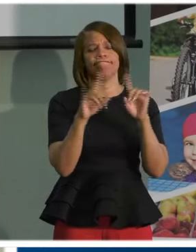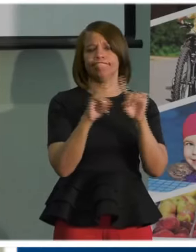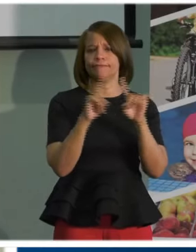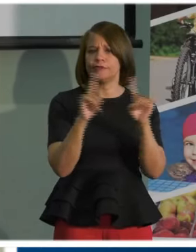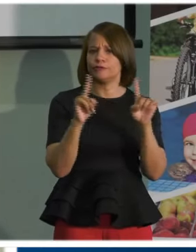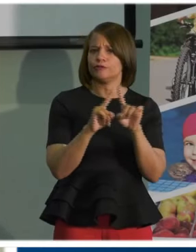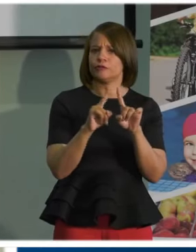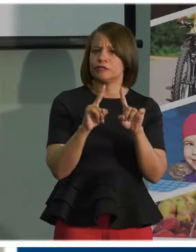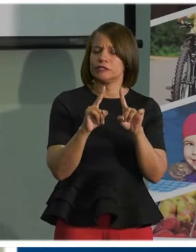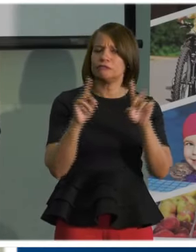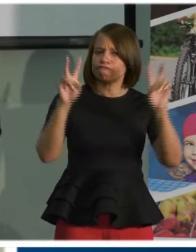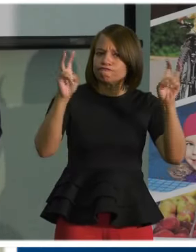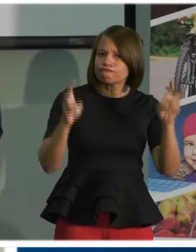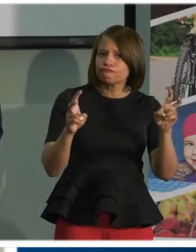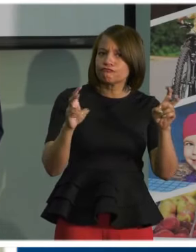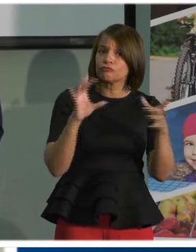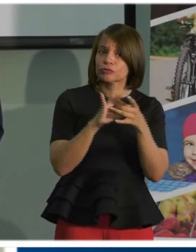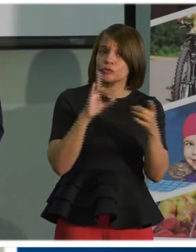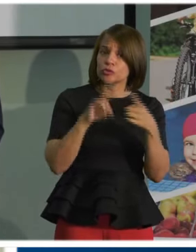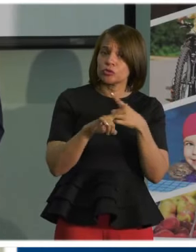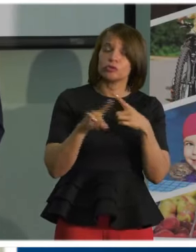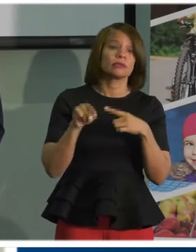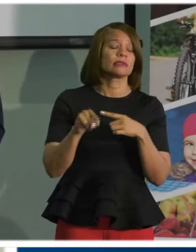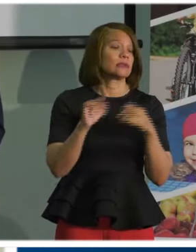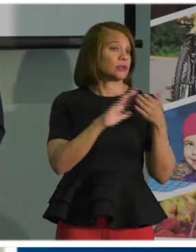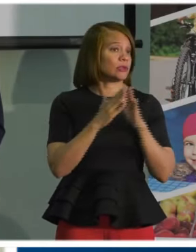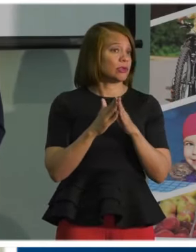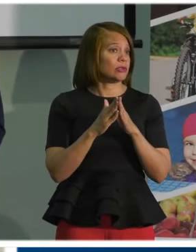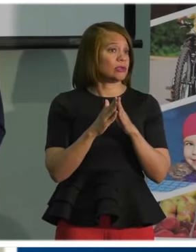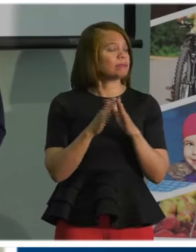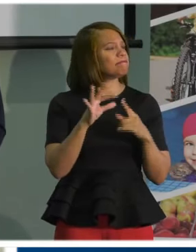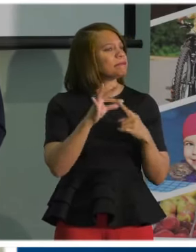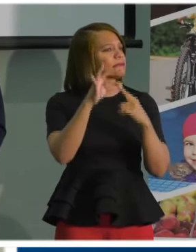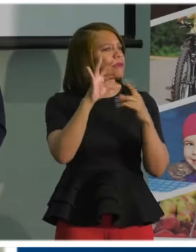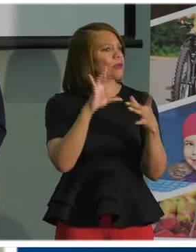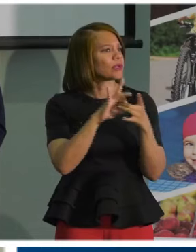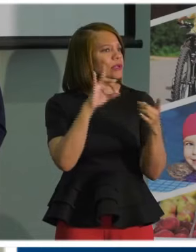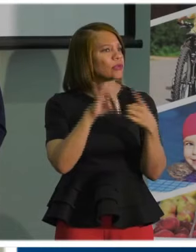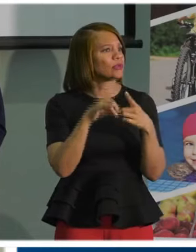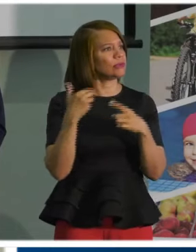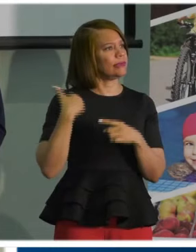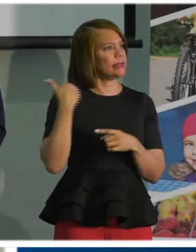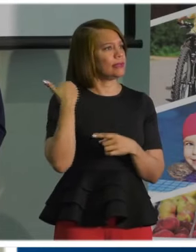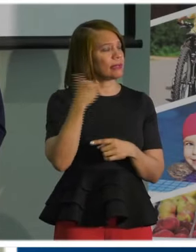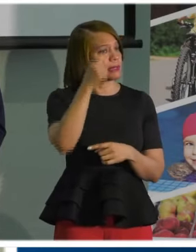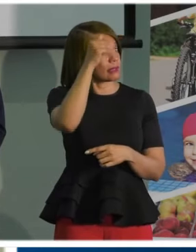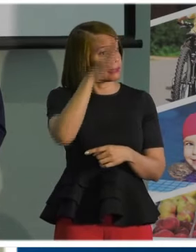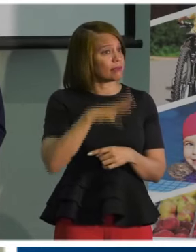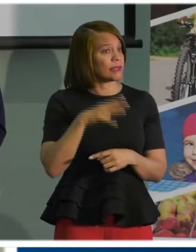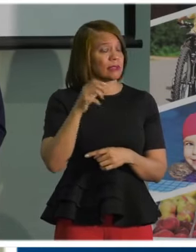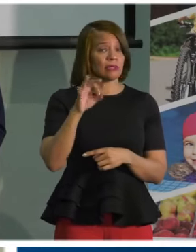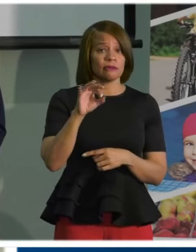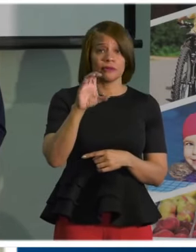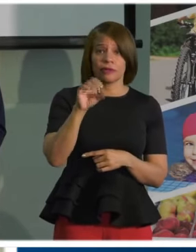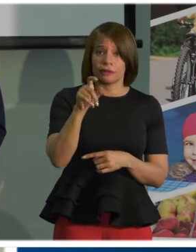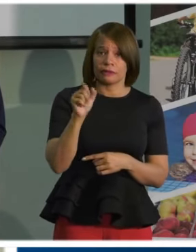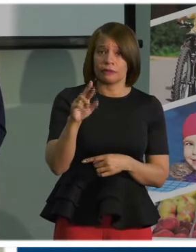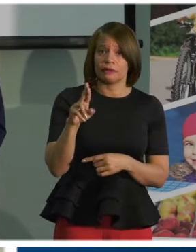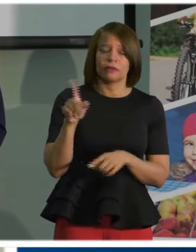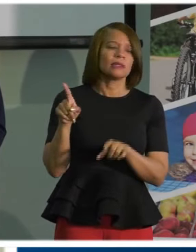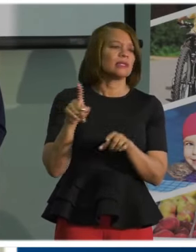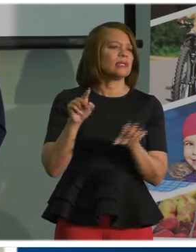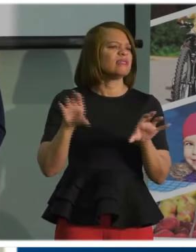facing our community, but particularly with young men of color, with his My Brother's Keeper word.